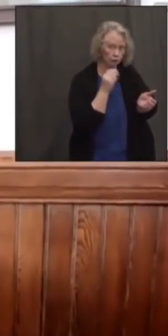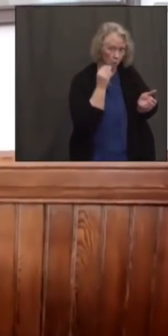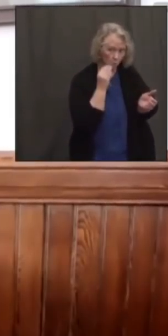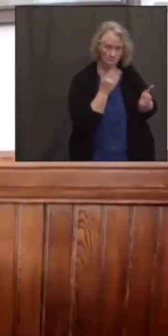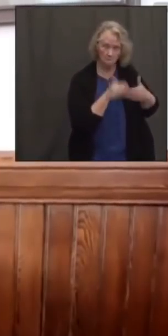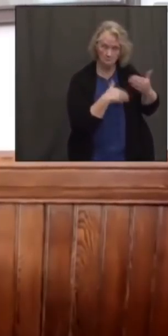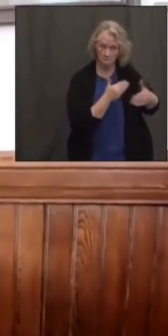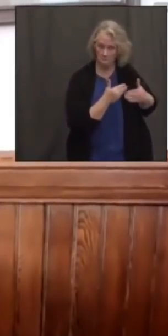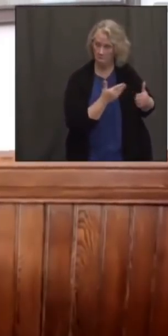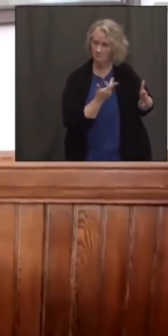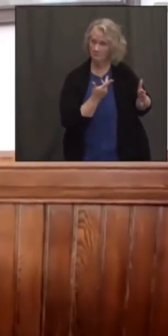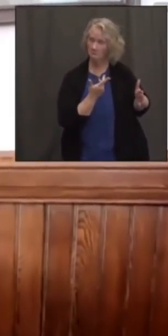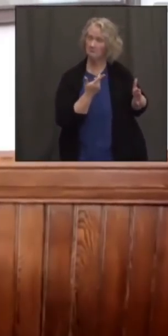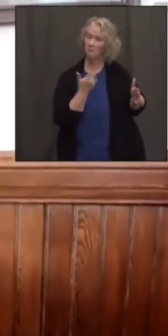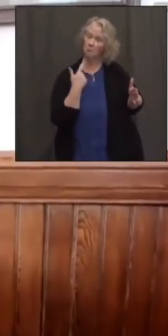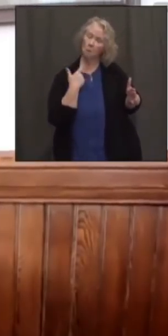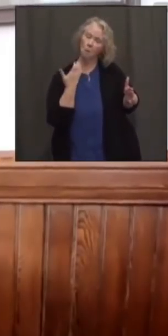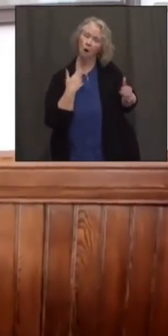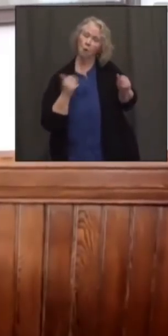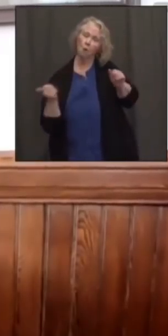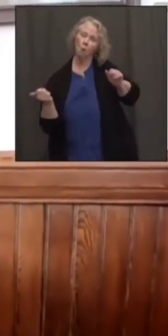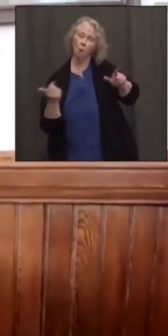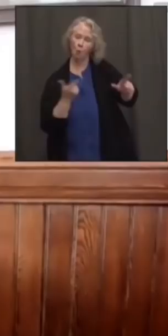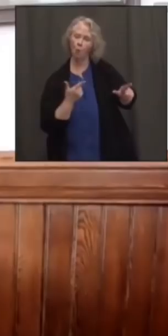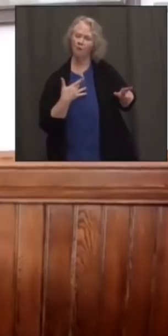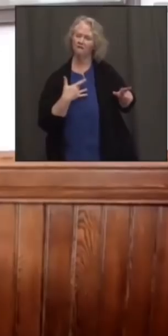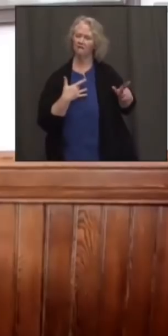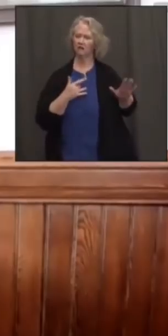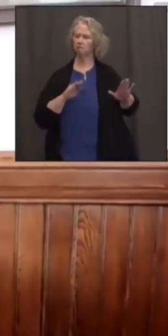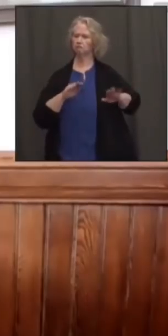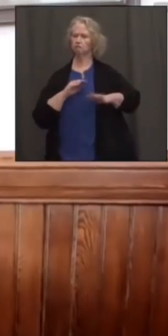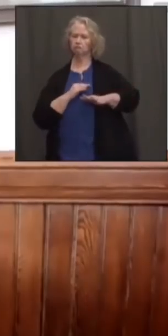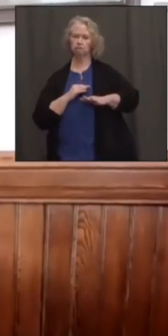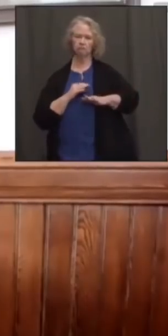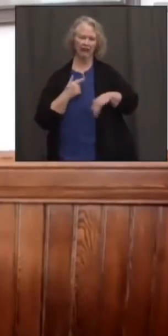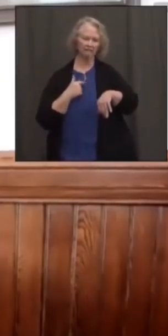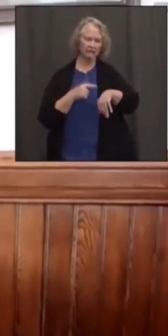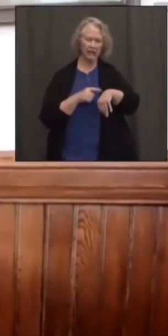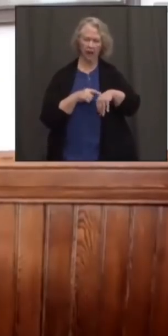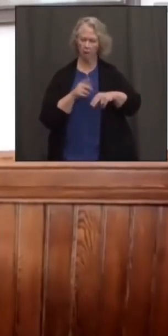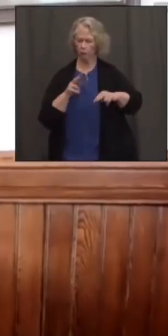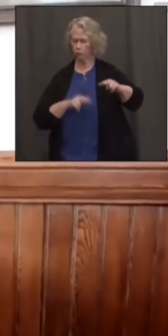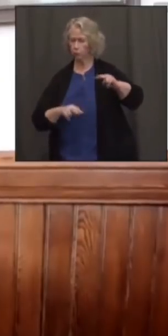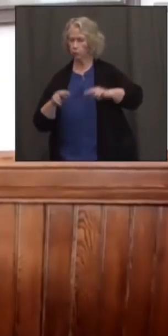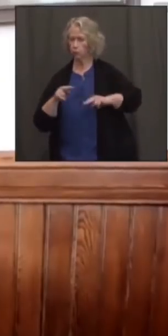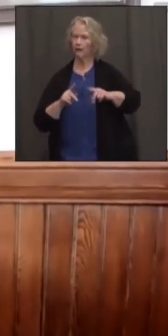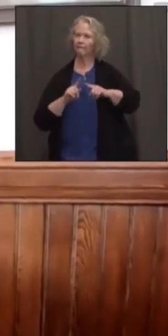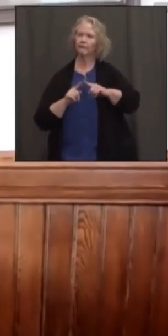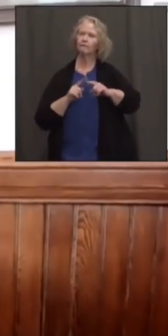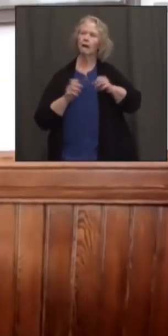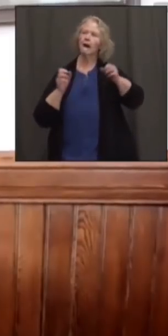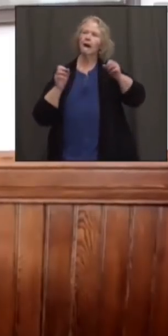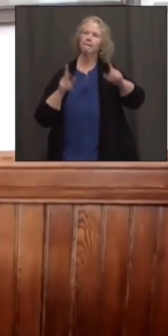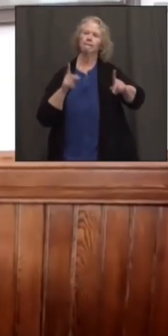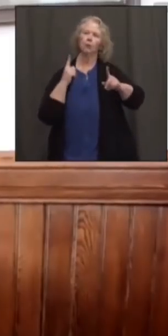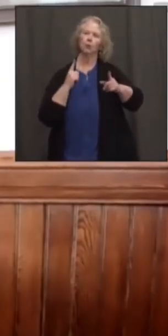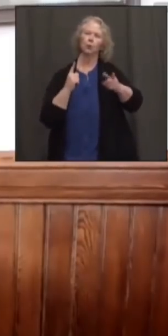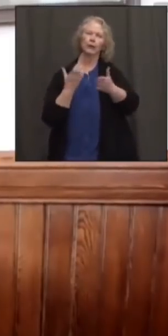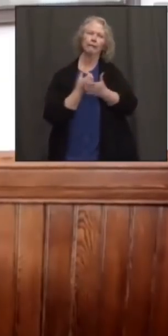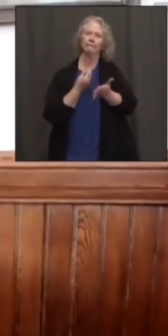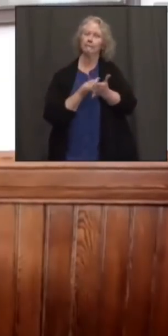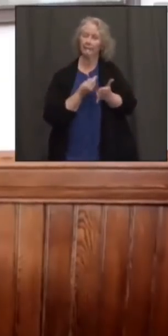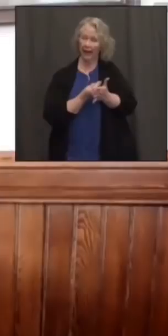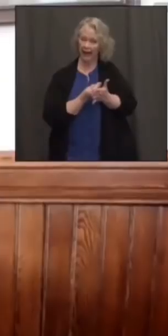that in order for all parties to have enough time to evaluate various funding options and also to